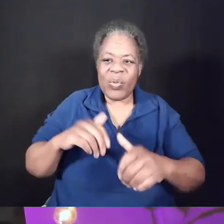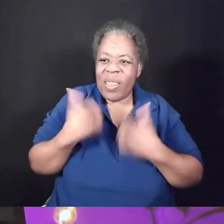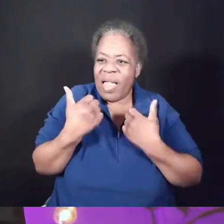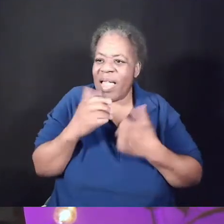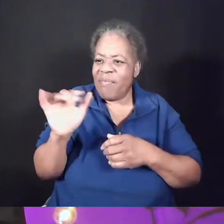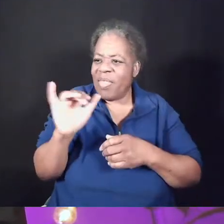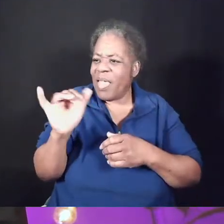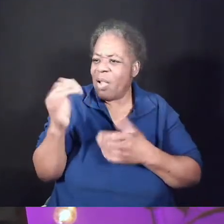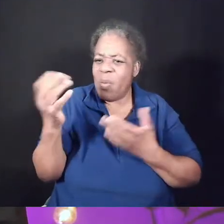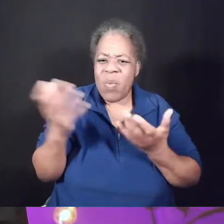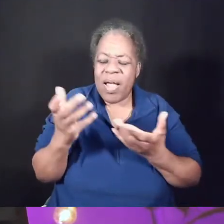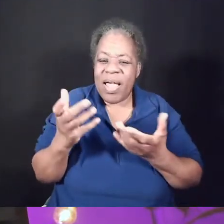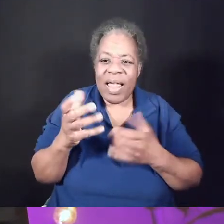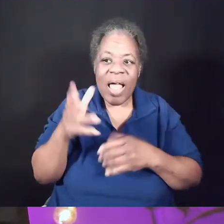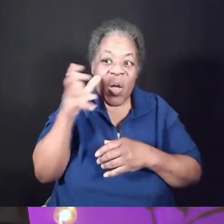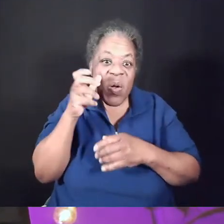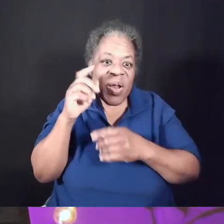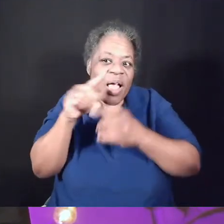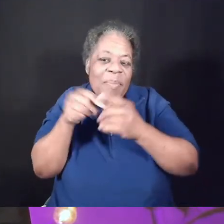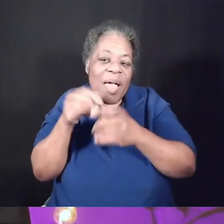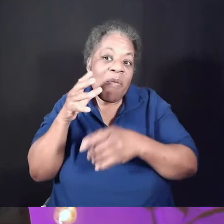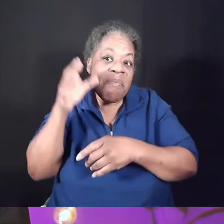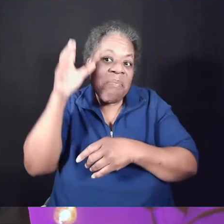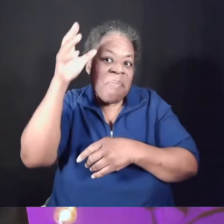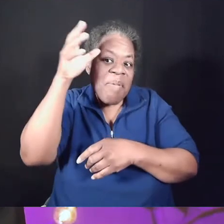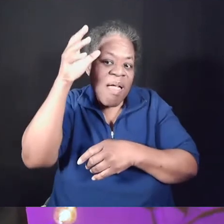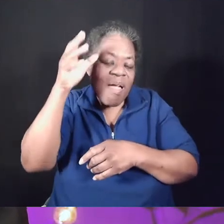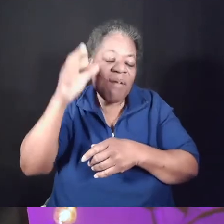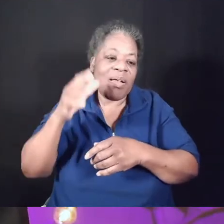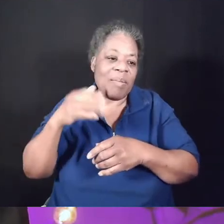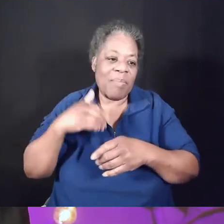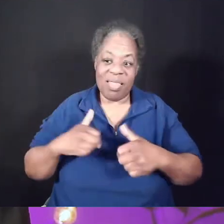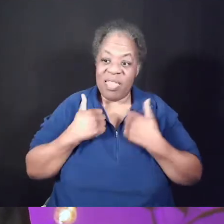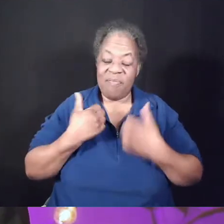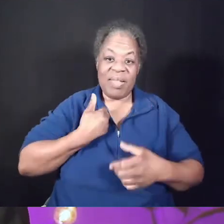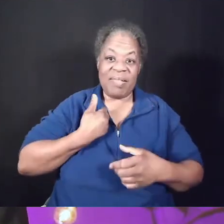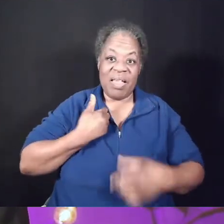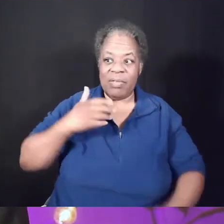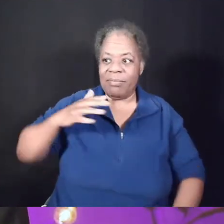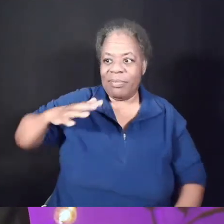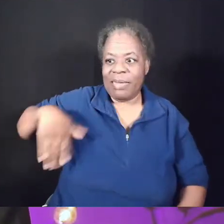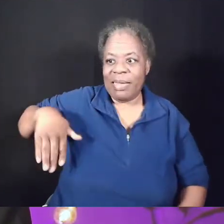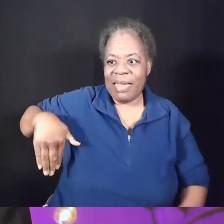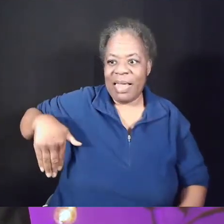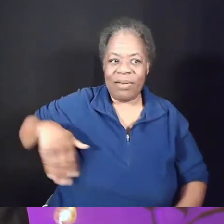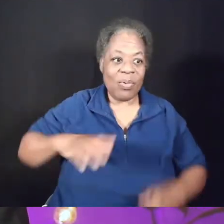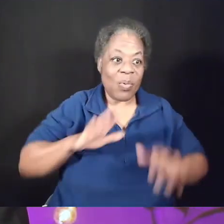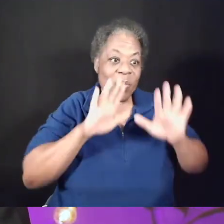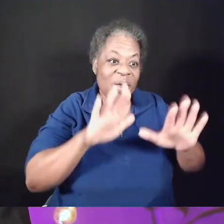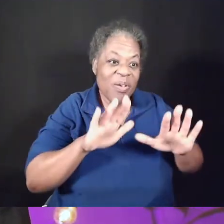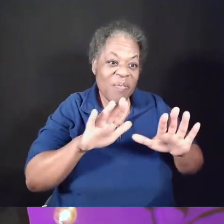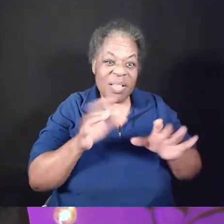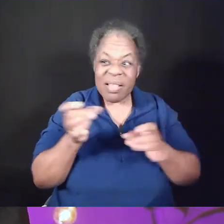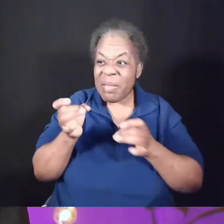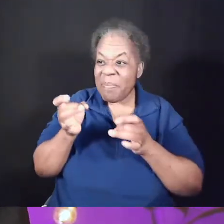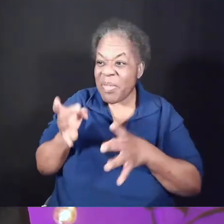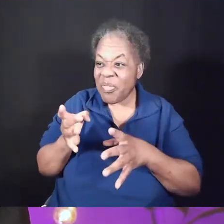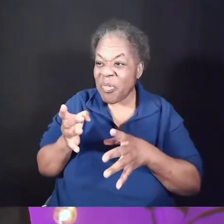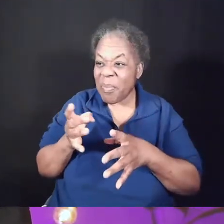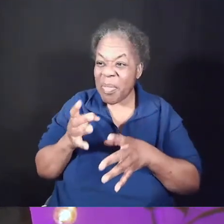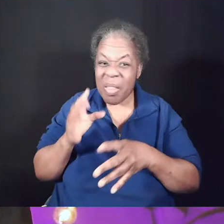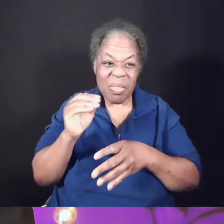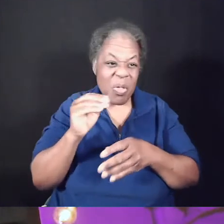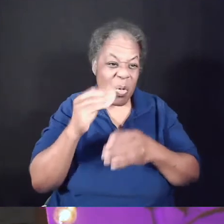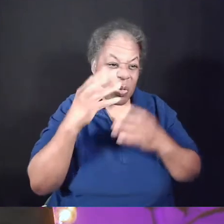about parenthood, but I had never lived it myself. Would it be wonderful? Would it be miserable? What would the lack of sleep be like?